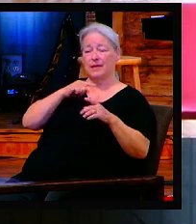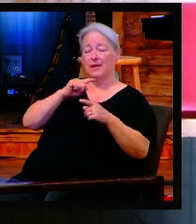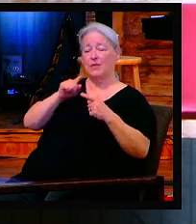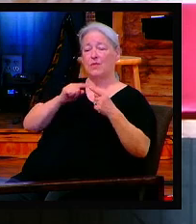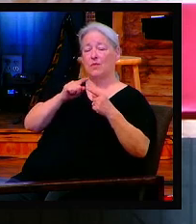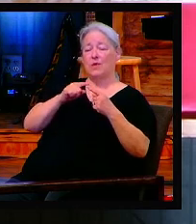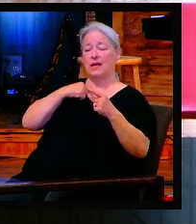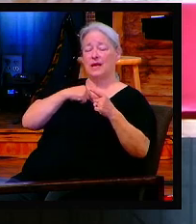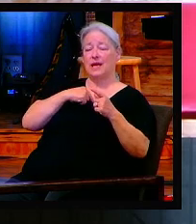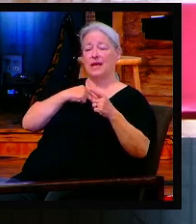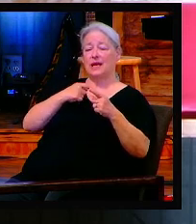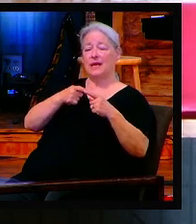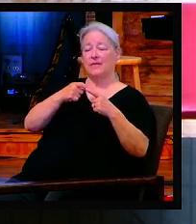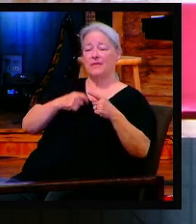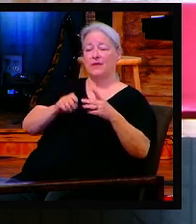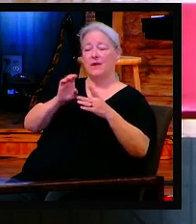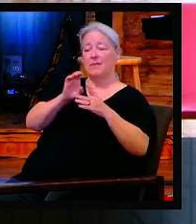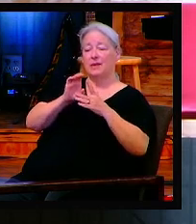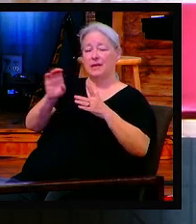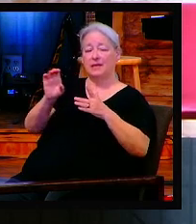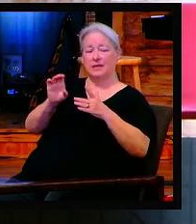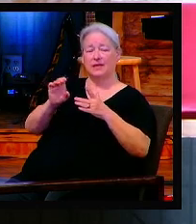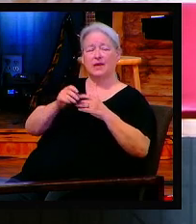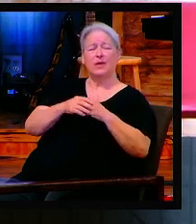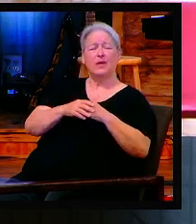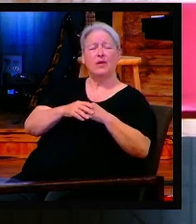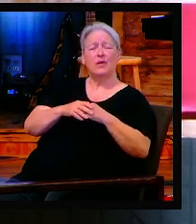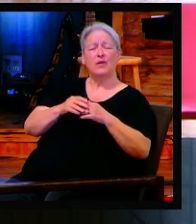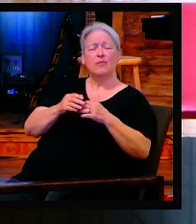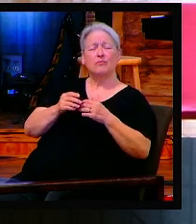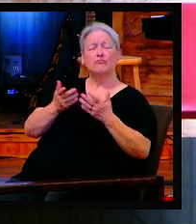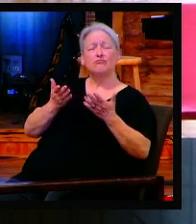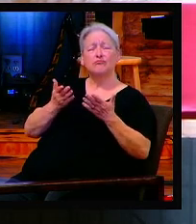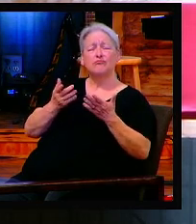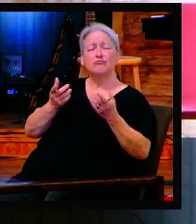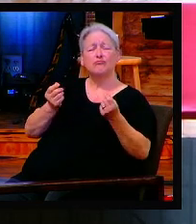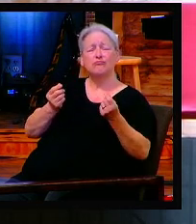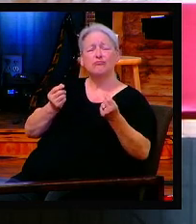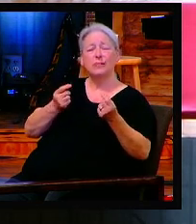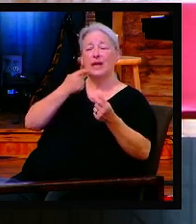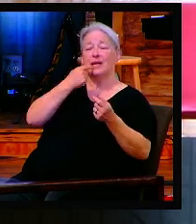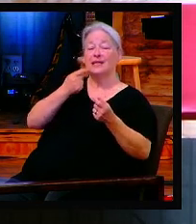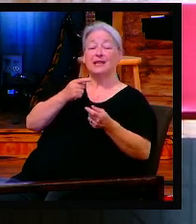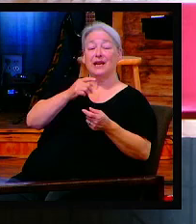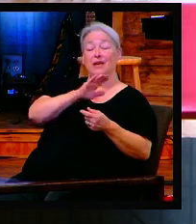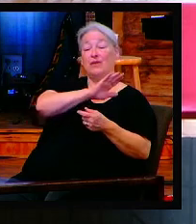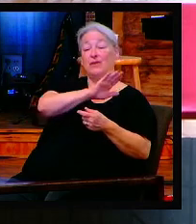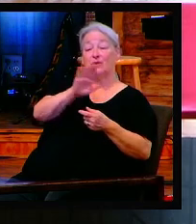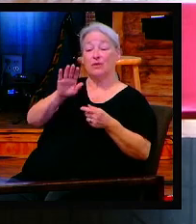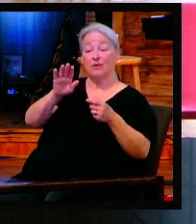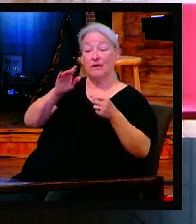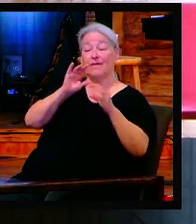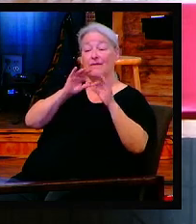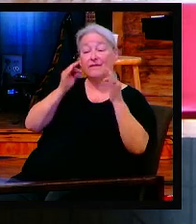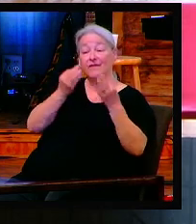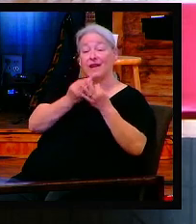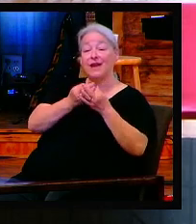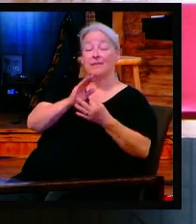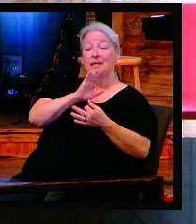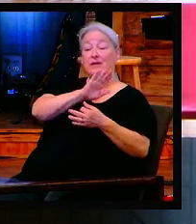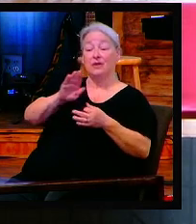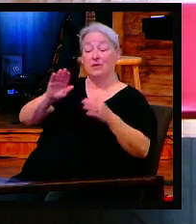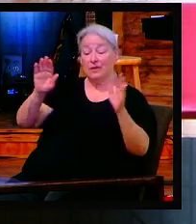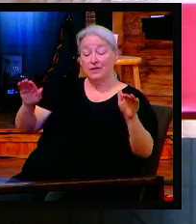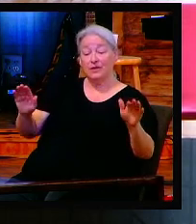What do you tell your children? You give them your testimony. Your children and your family should be the first people who hear your testimony. Amen?